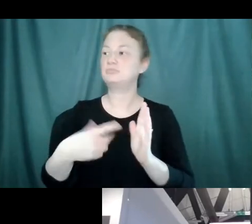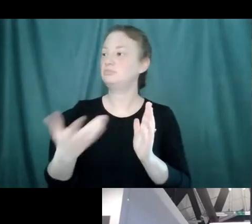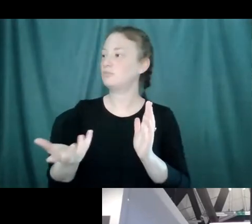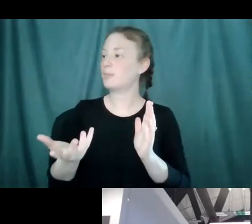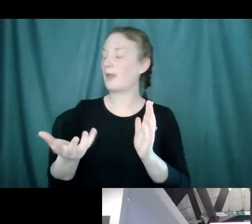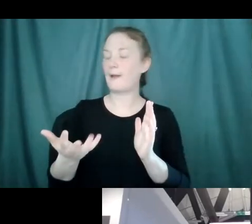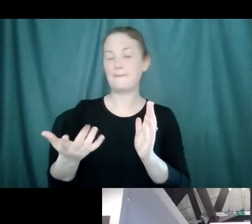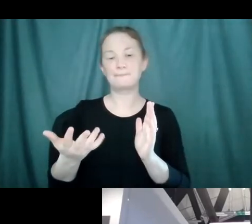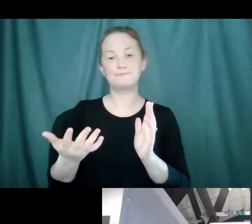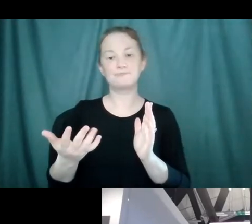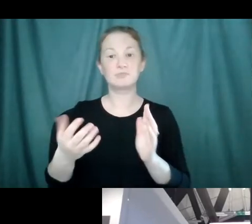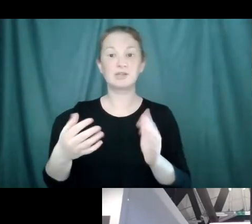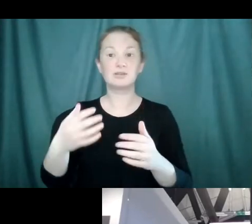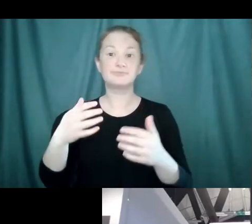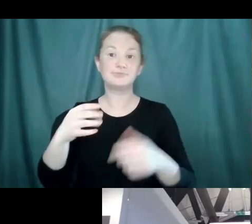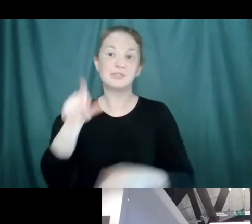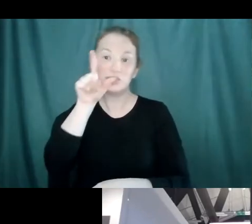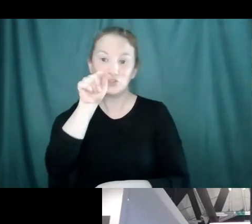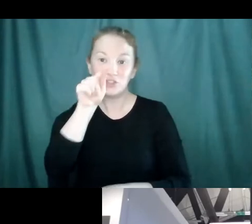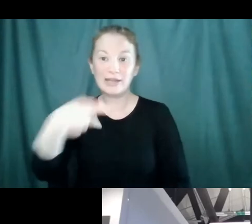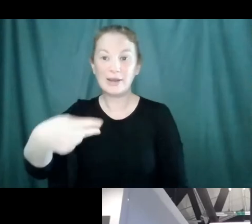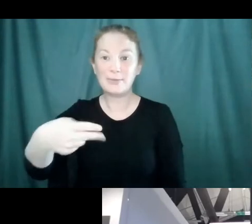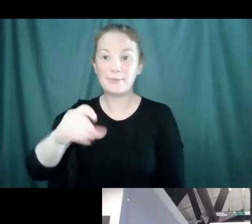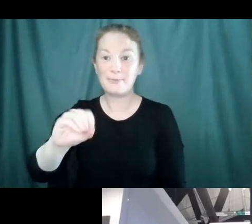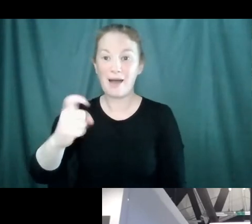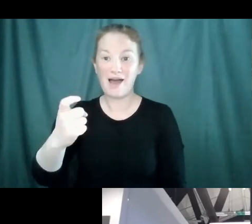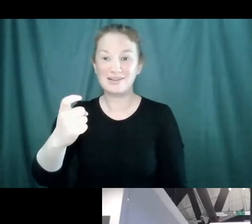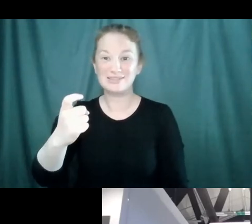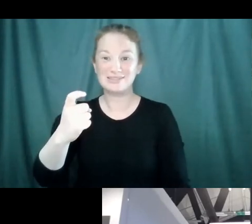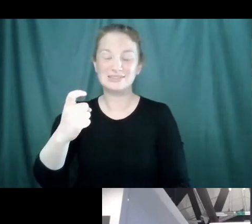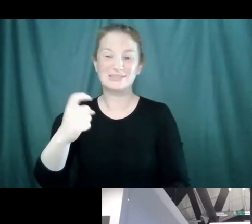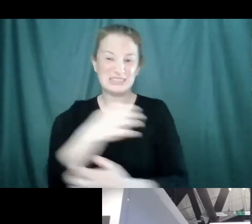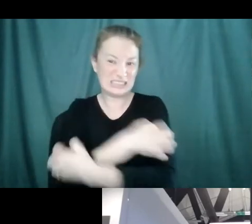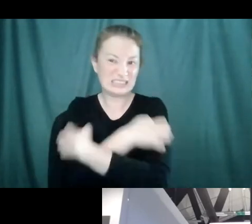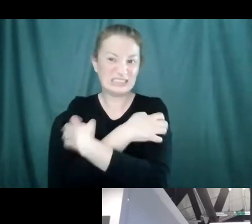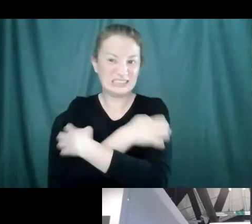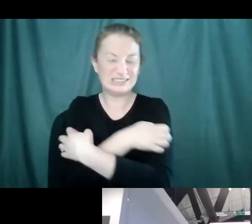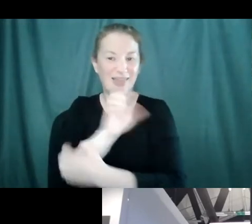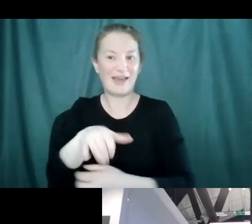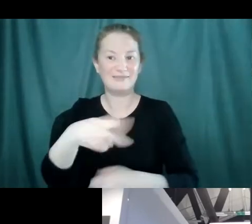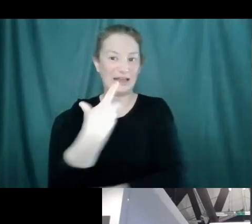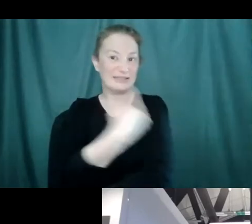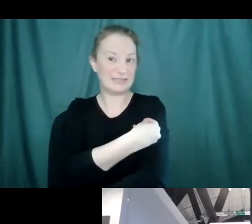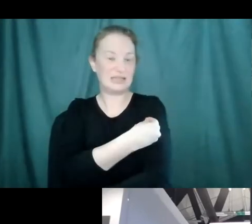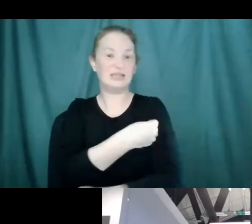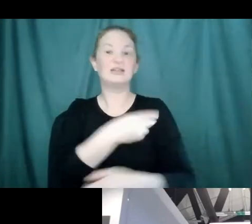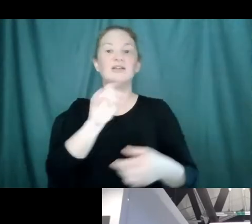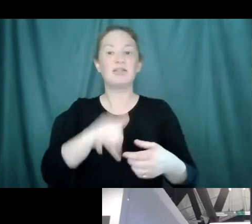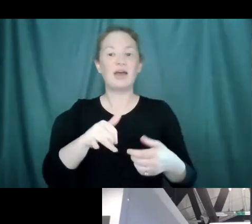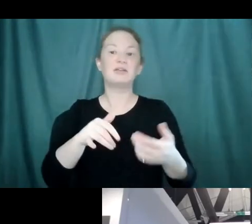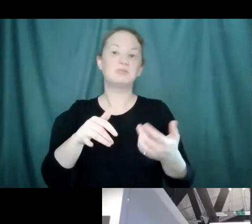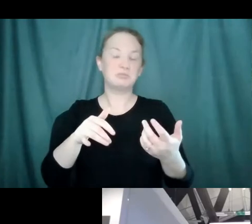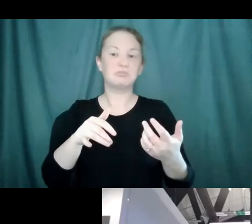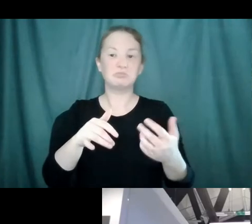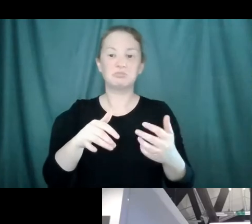the chickenpox vaccine, we could trial that over three years and do that comparison. For the COVID vaccines,